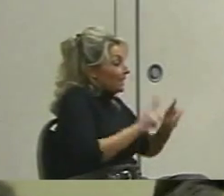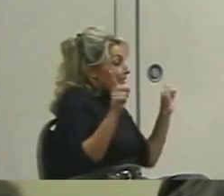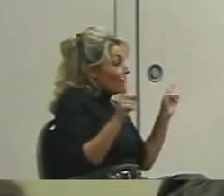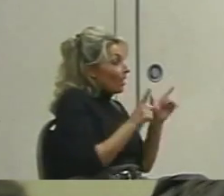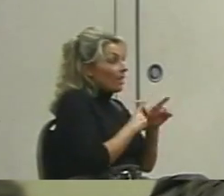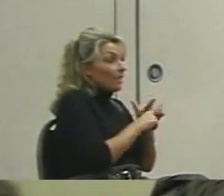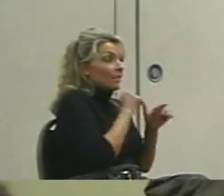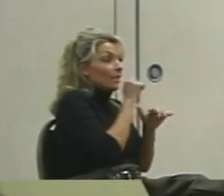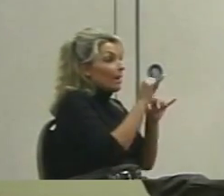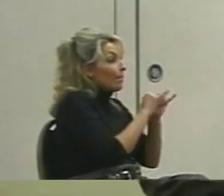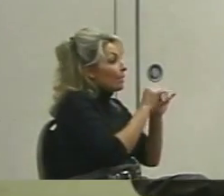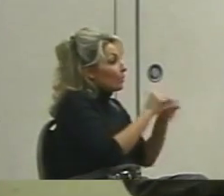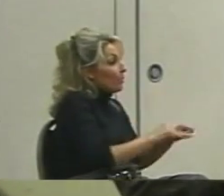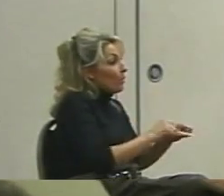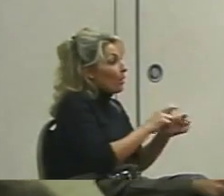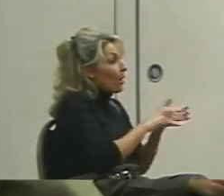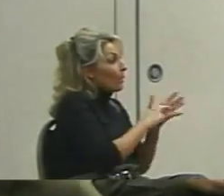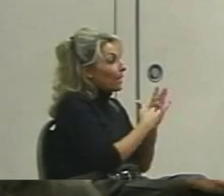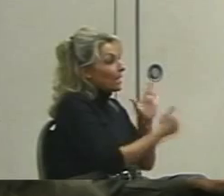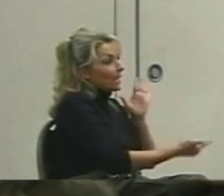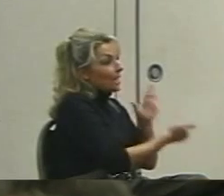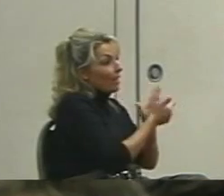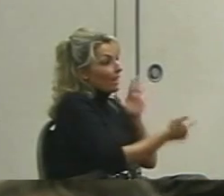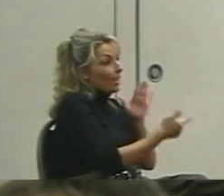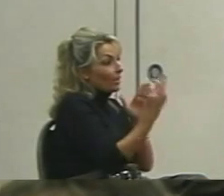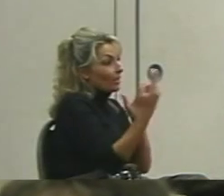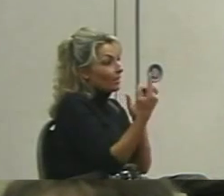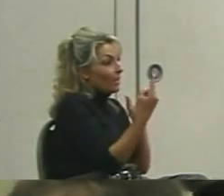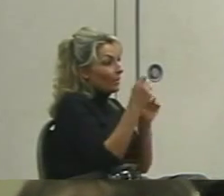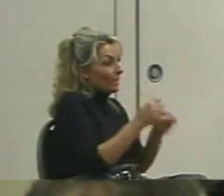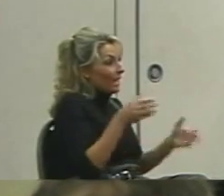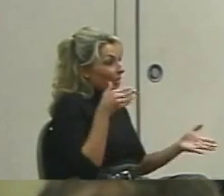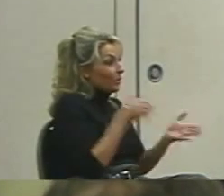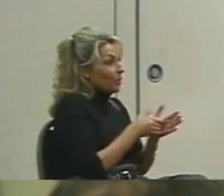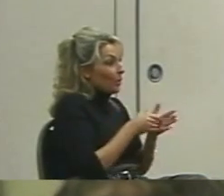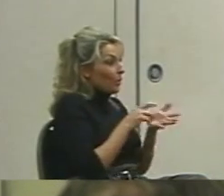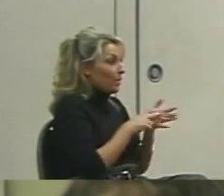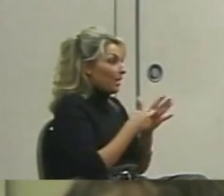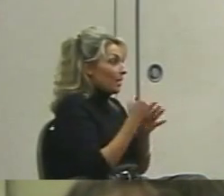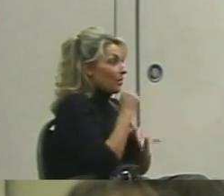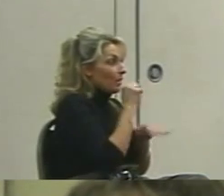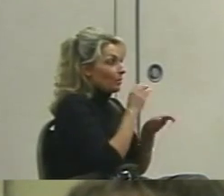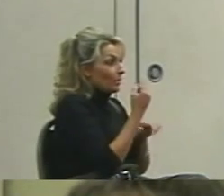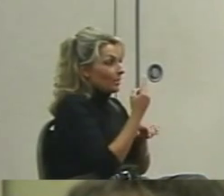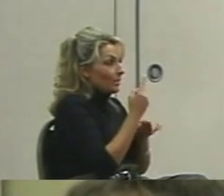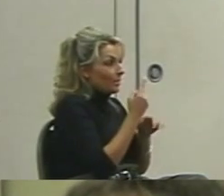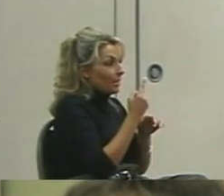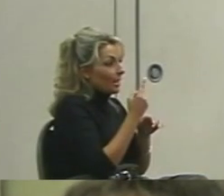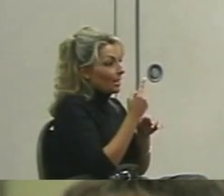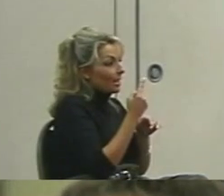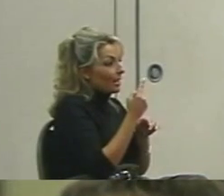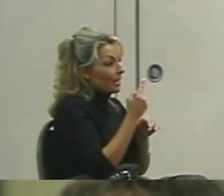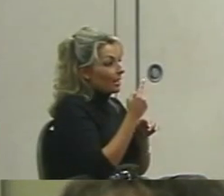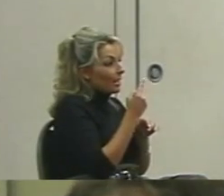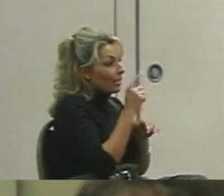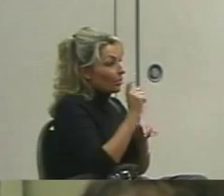which means it's illegal. And someone could sue and say that you're not doing what you're supposed to do legally under IDEA and they would win.